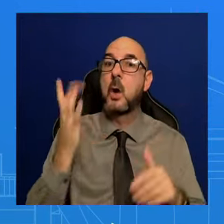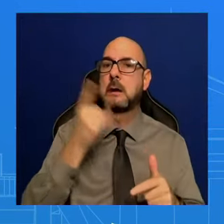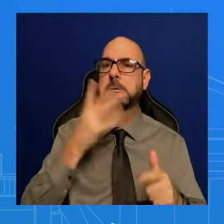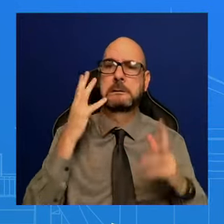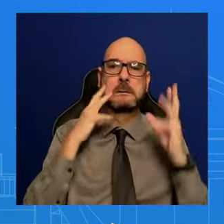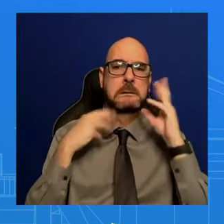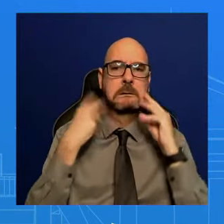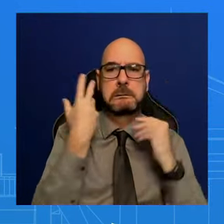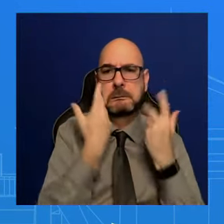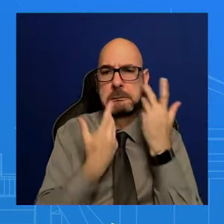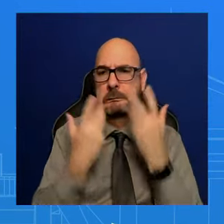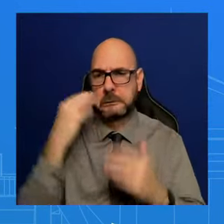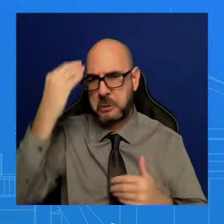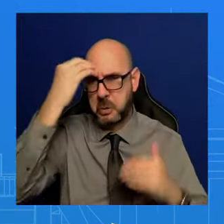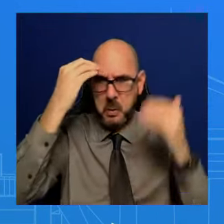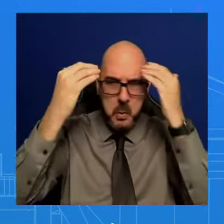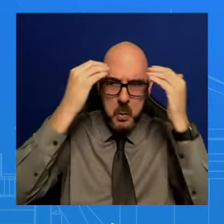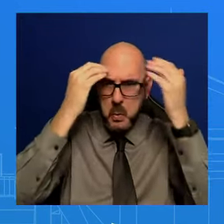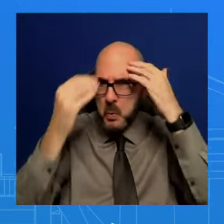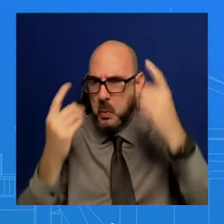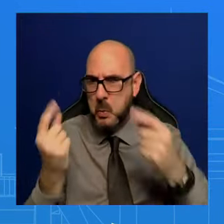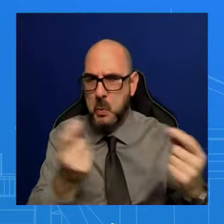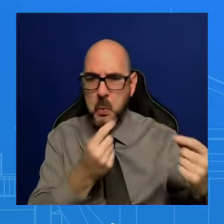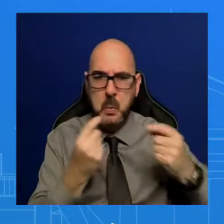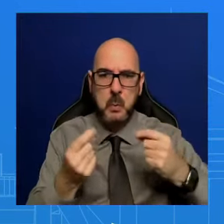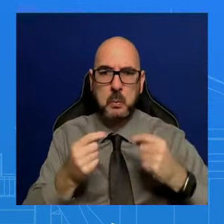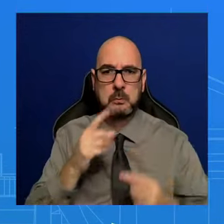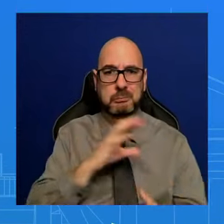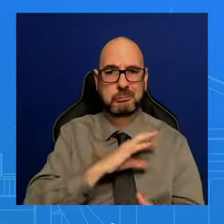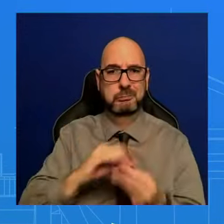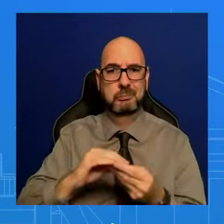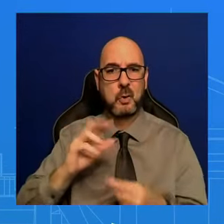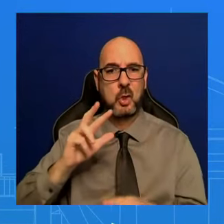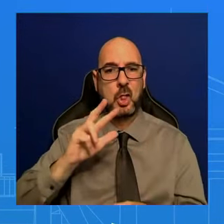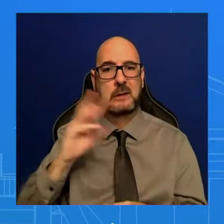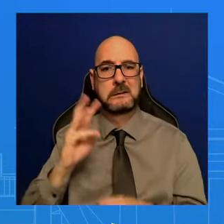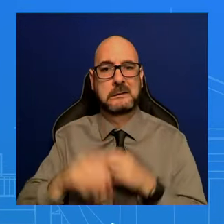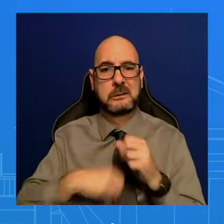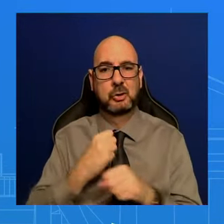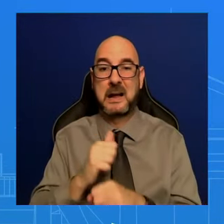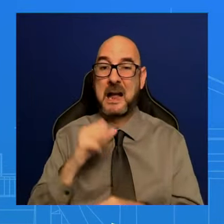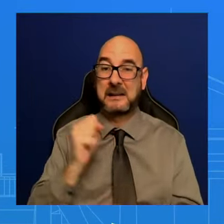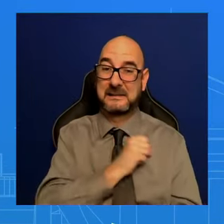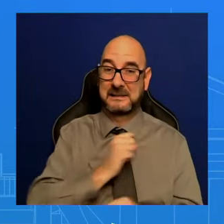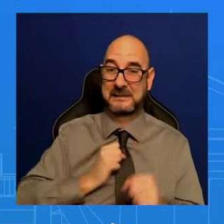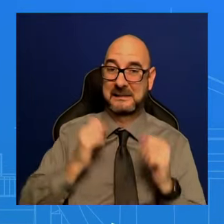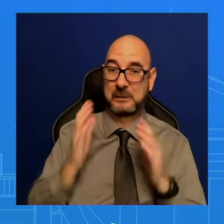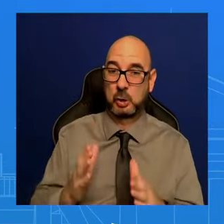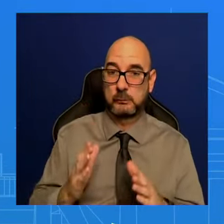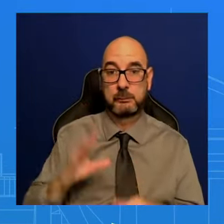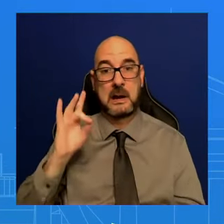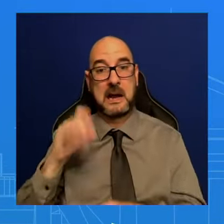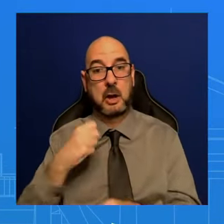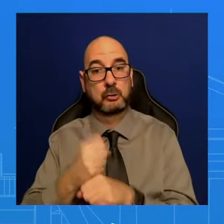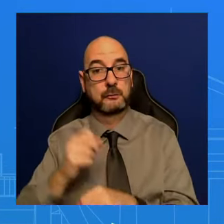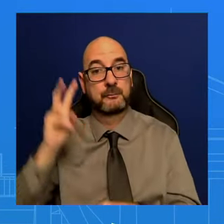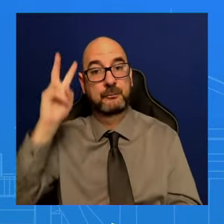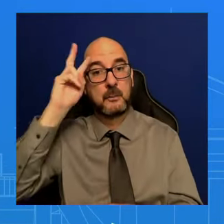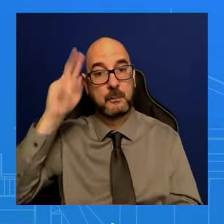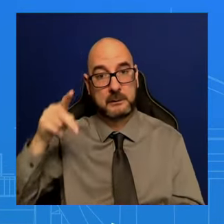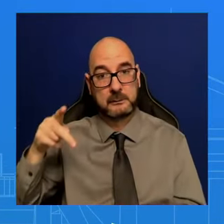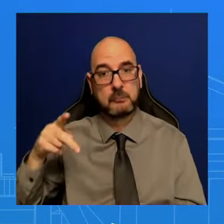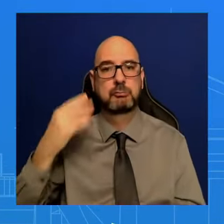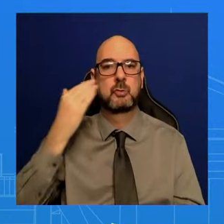36 years as a Senator, eight years as Vice President, and now into his first term as President. It has shown